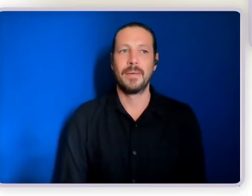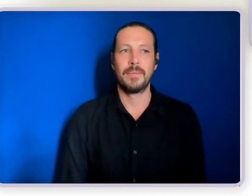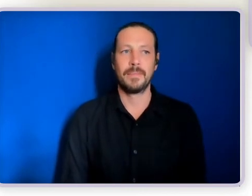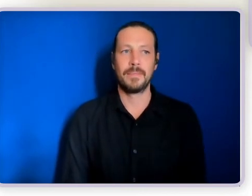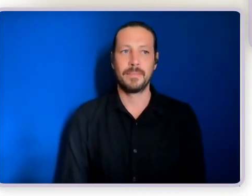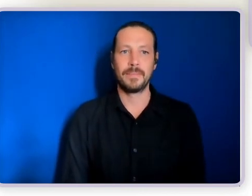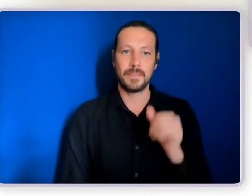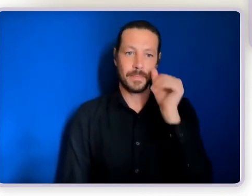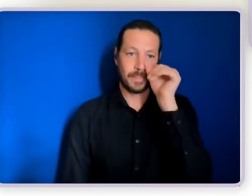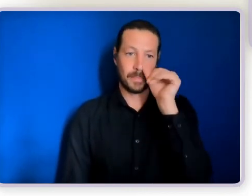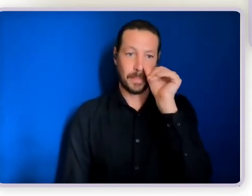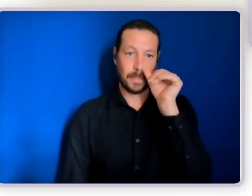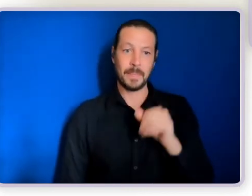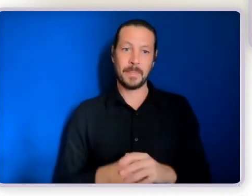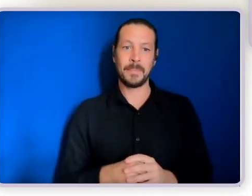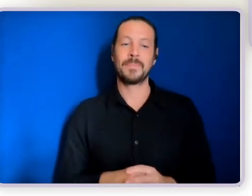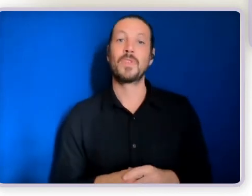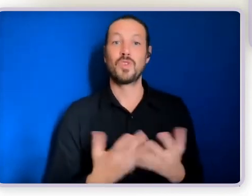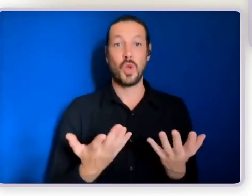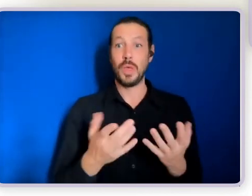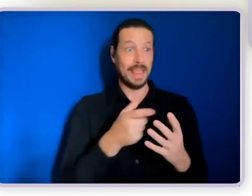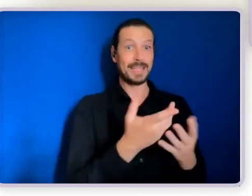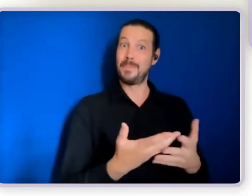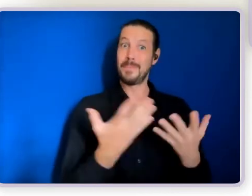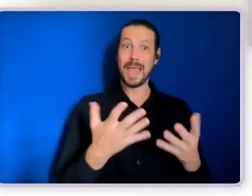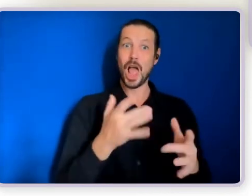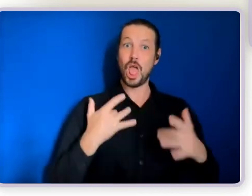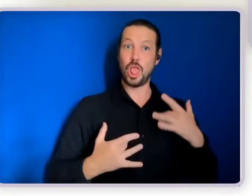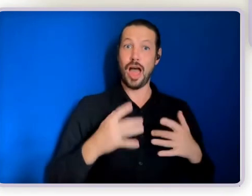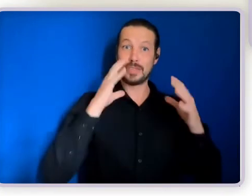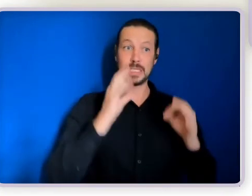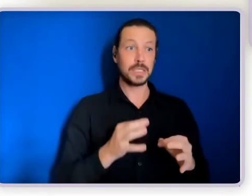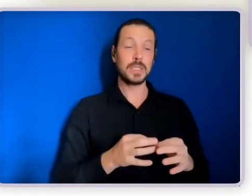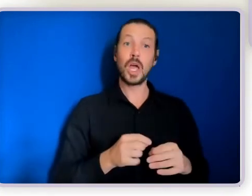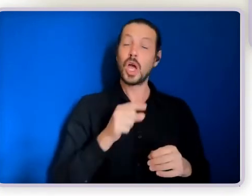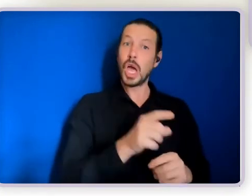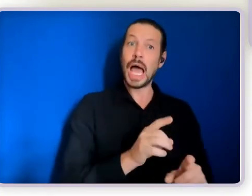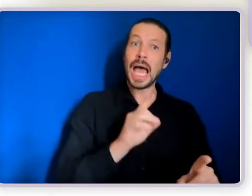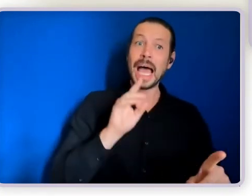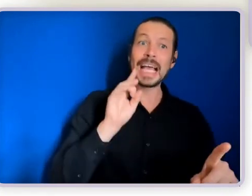decision but the circle was pivotal in assisting her to manage and to make and to make happen in her life